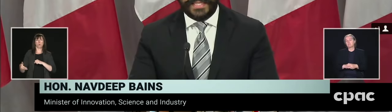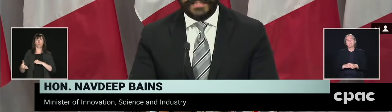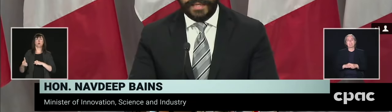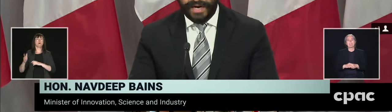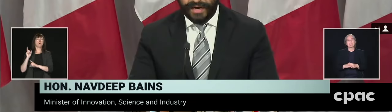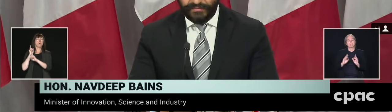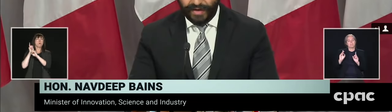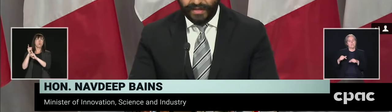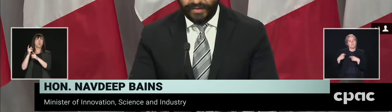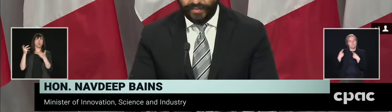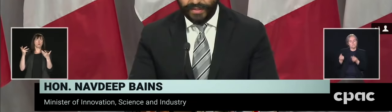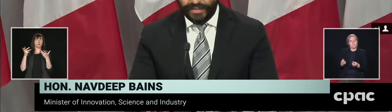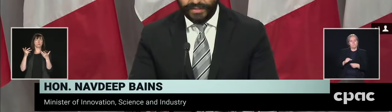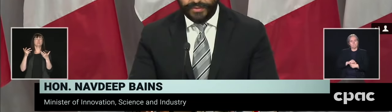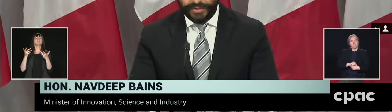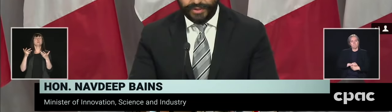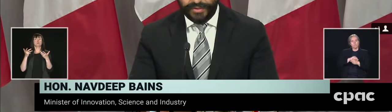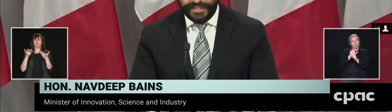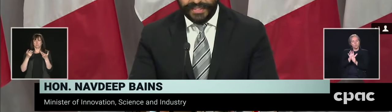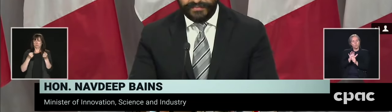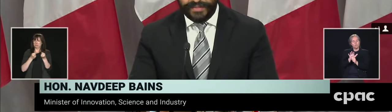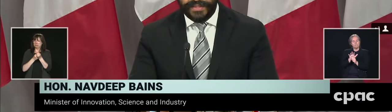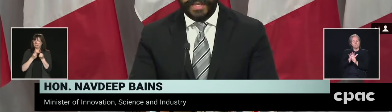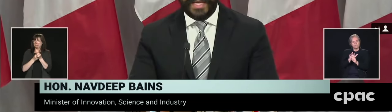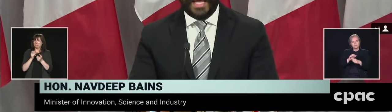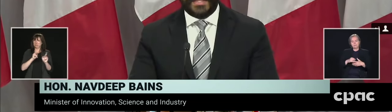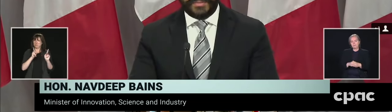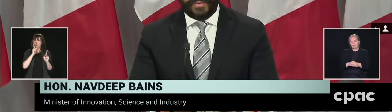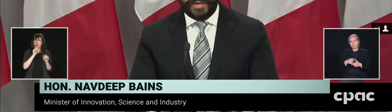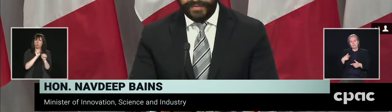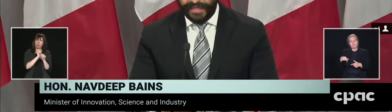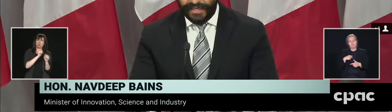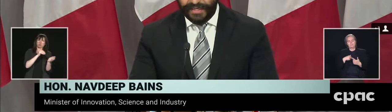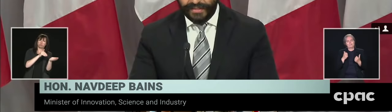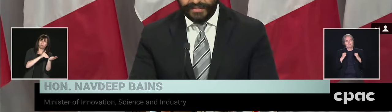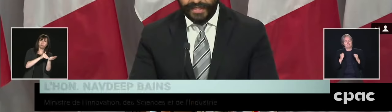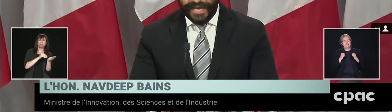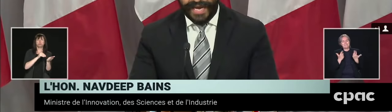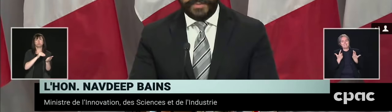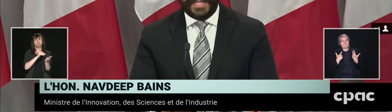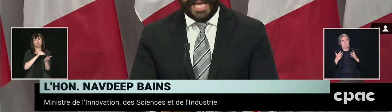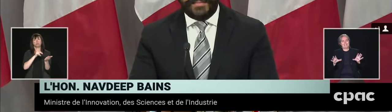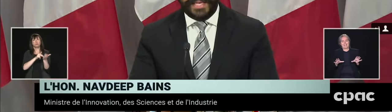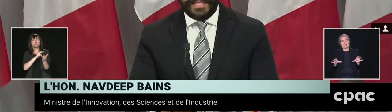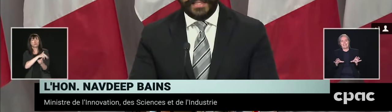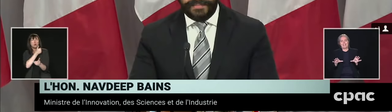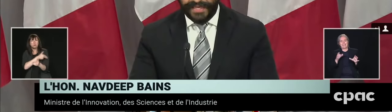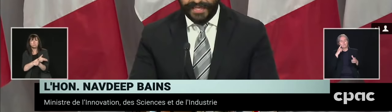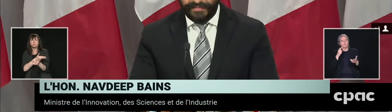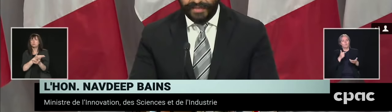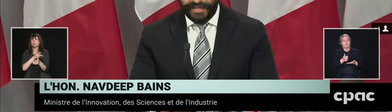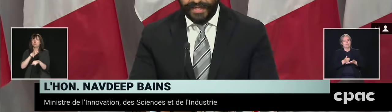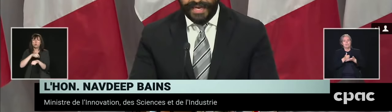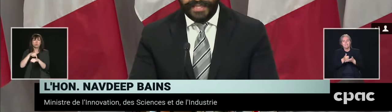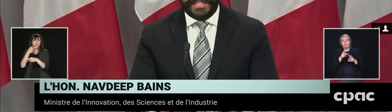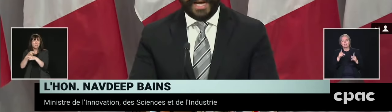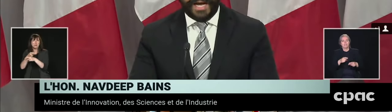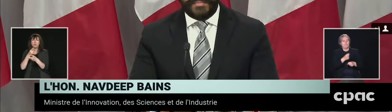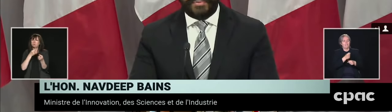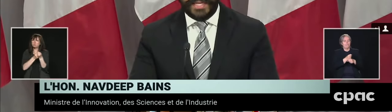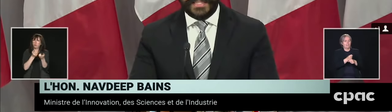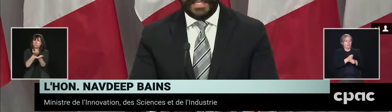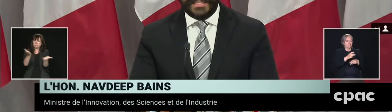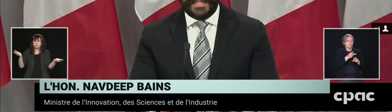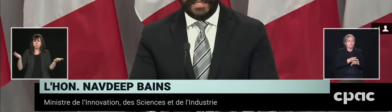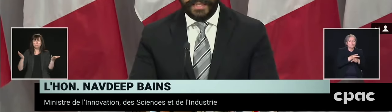to assist our frontline workers and to ensure the safety and support of Canadians as we navigate this pandemic and these